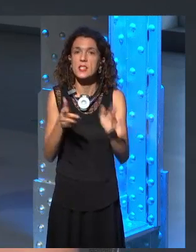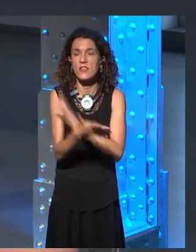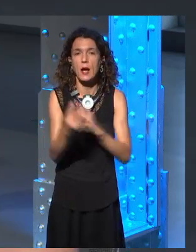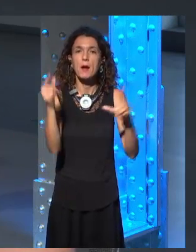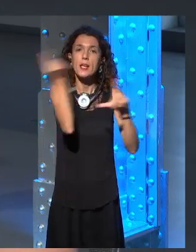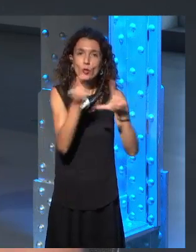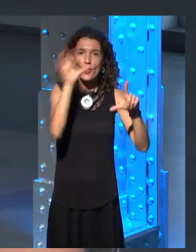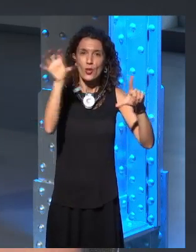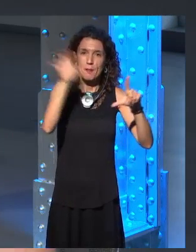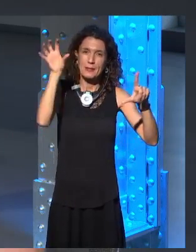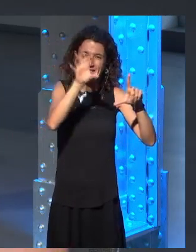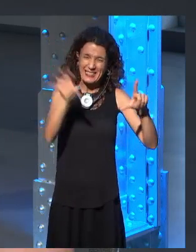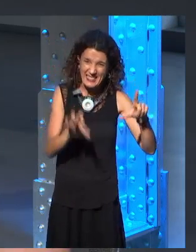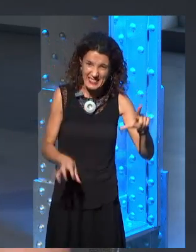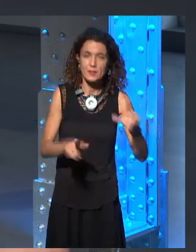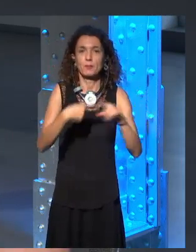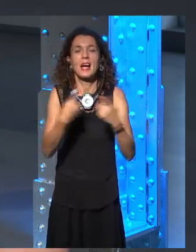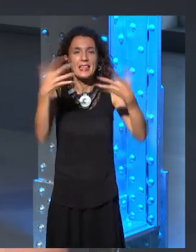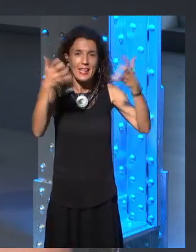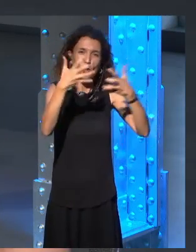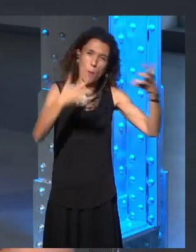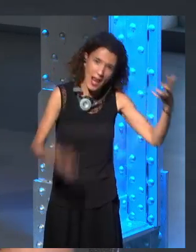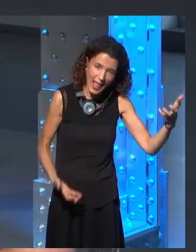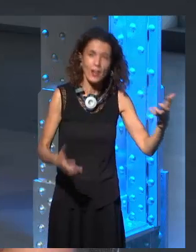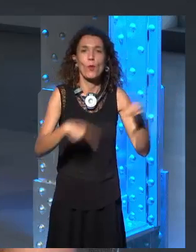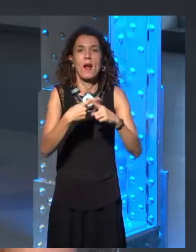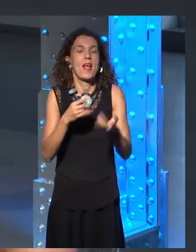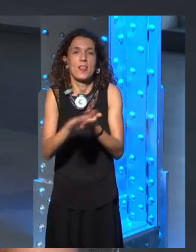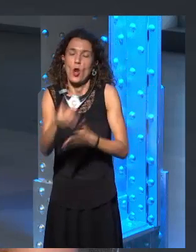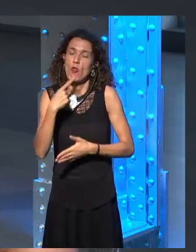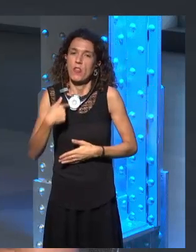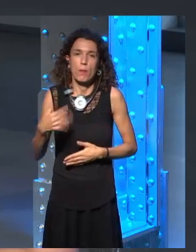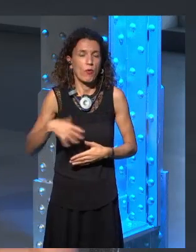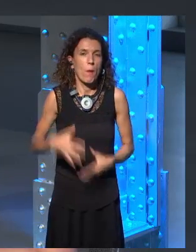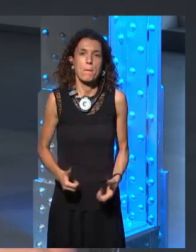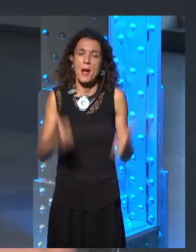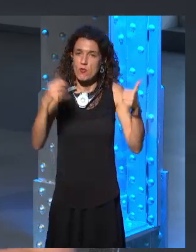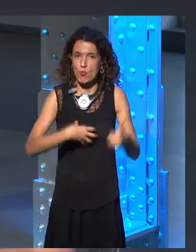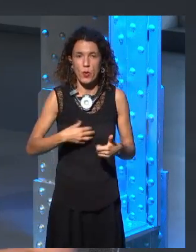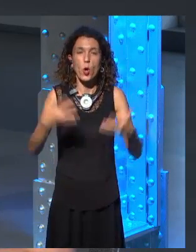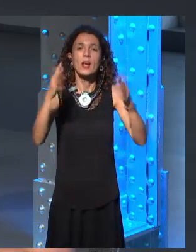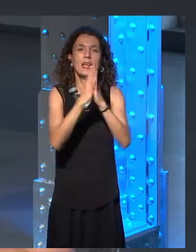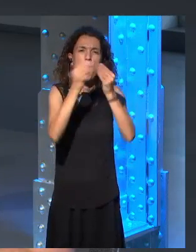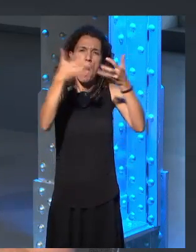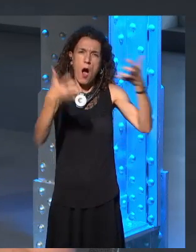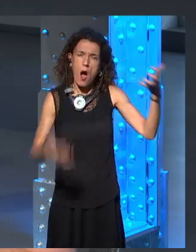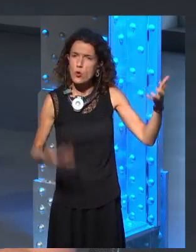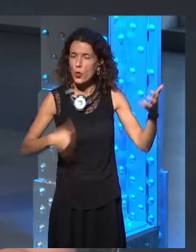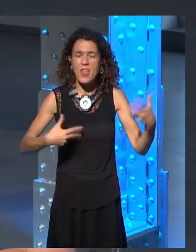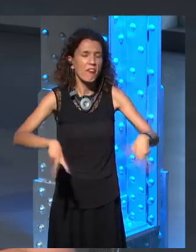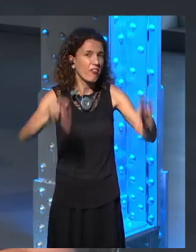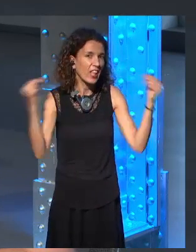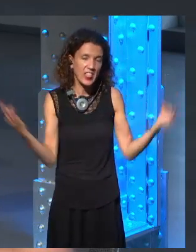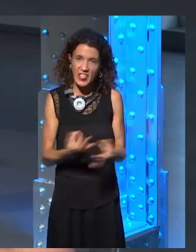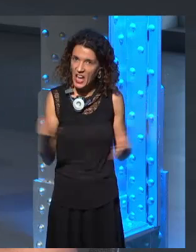it can't get any bigger and we have to put it all together now. So, things run away with George sometimes